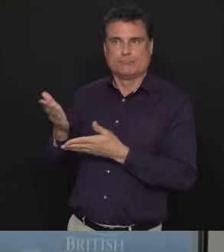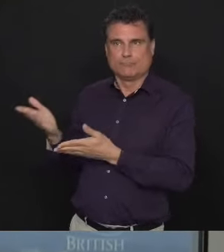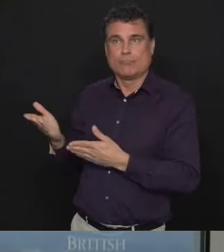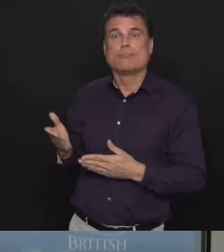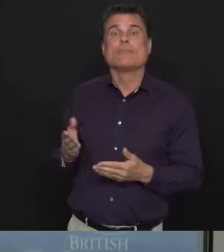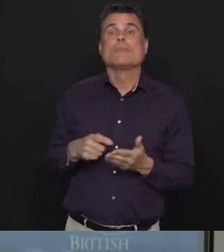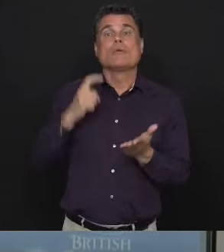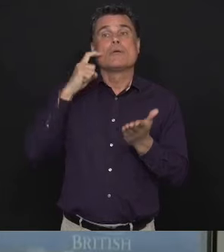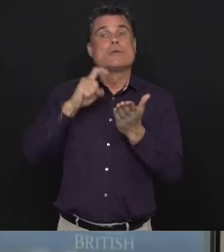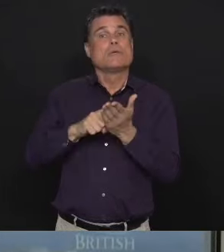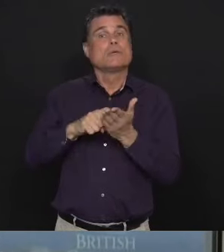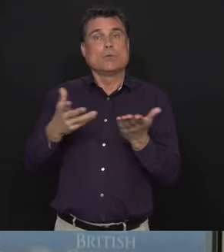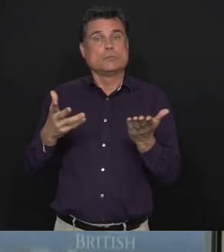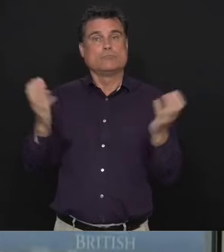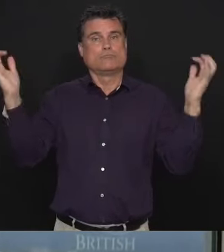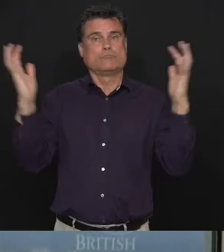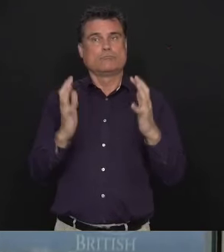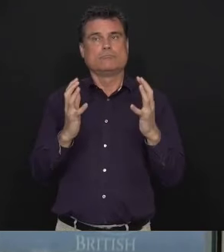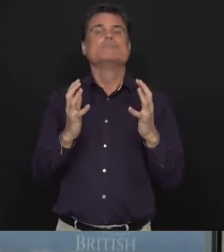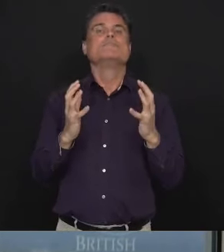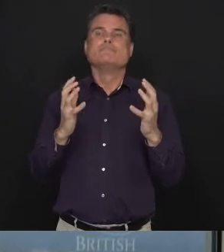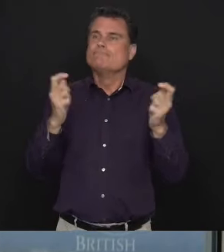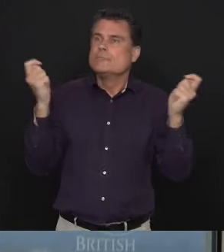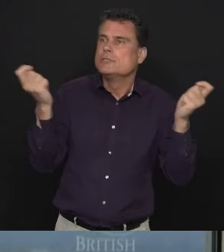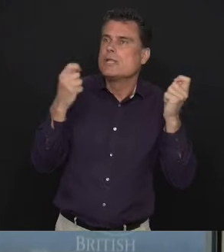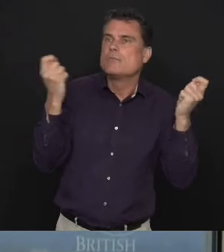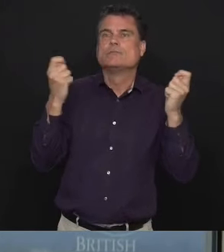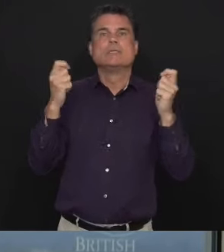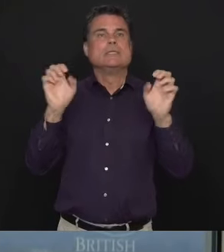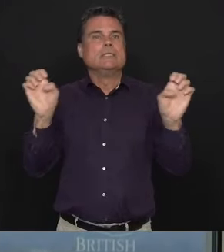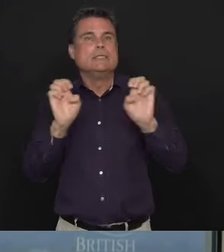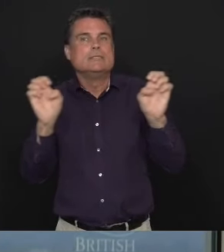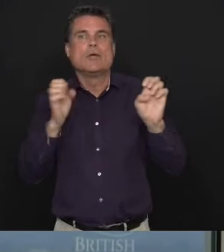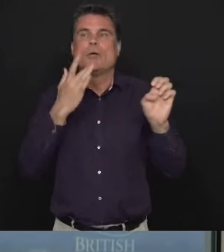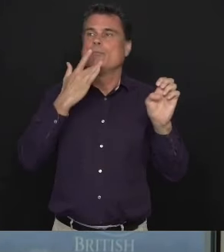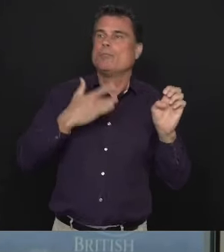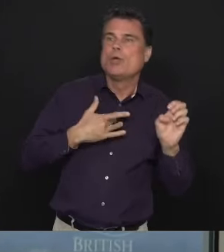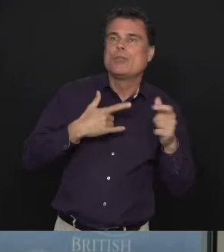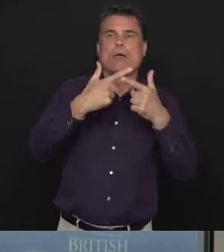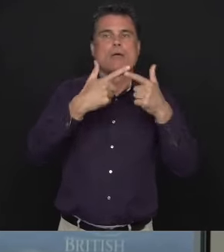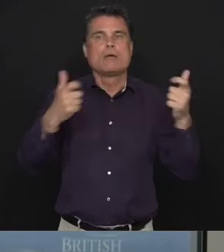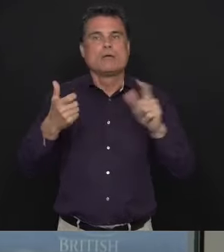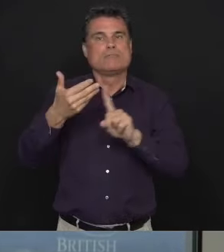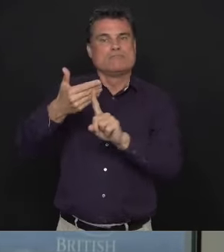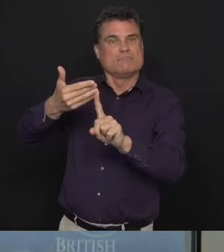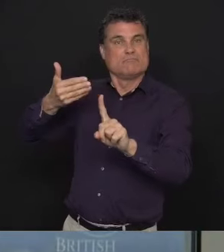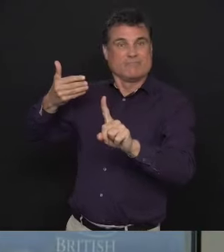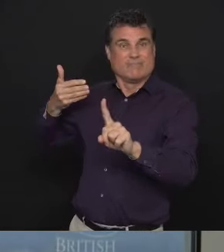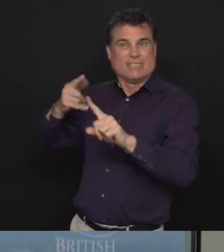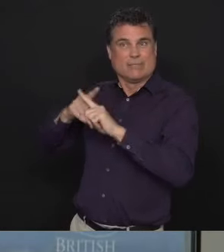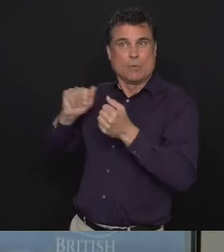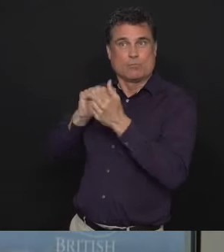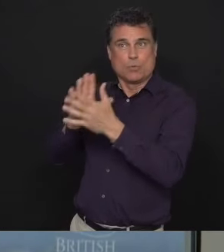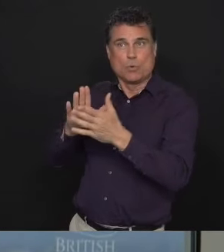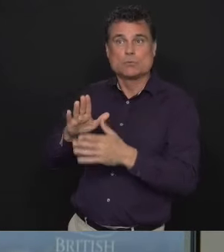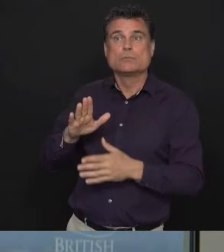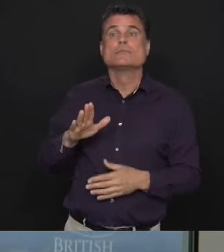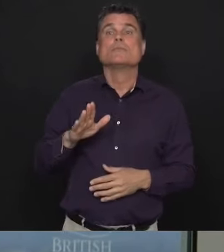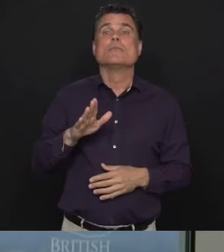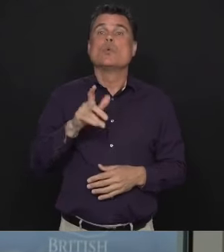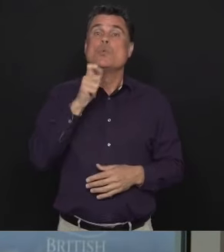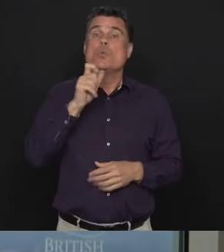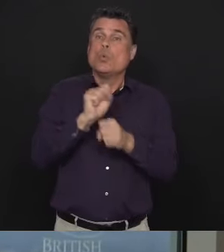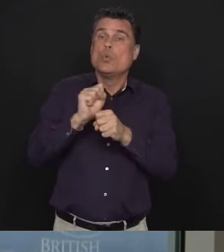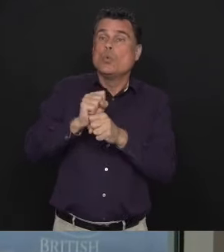connect. The messages and signs of support for our frontline health workers fill our neighbourhoods. The applause fills the air